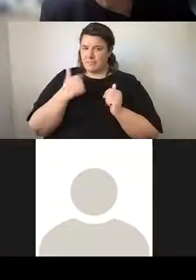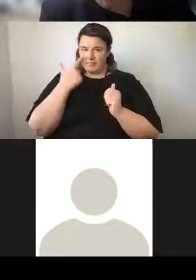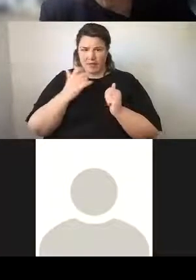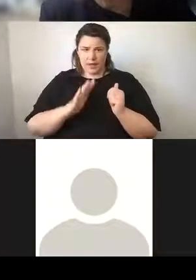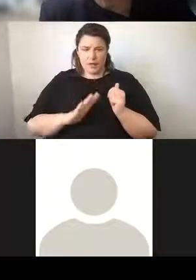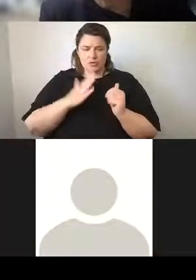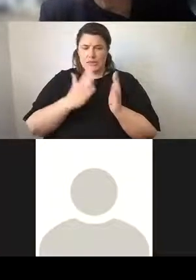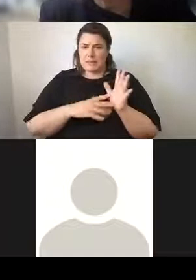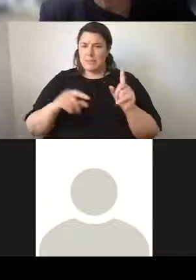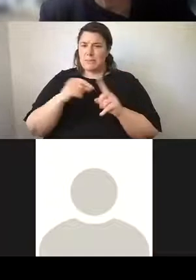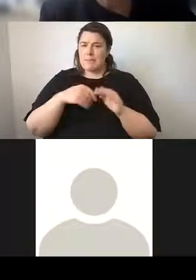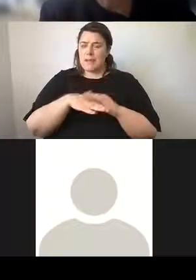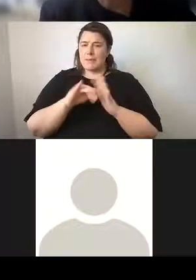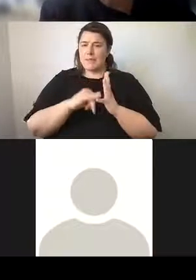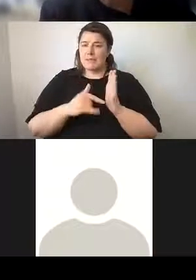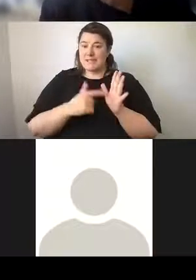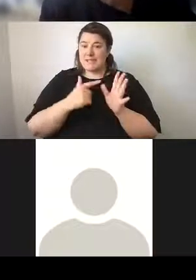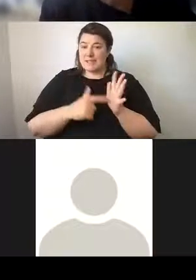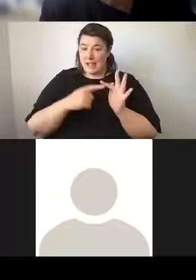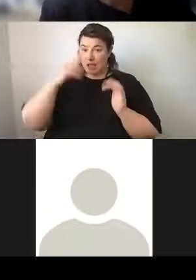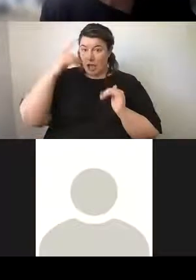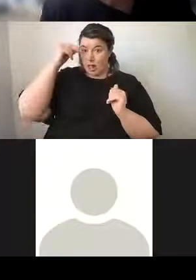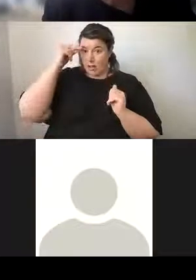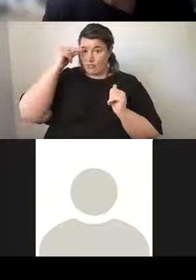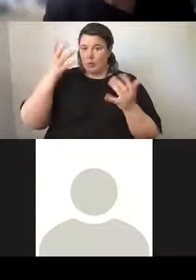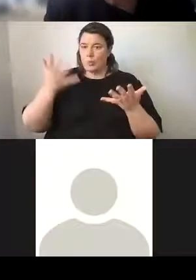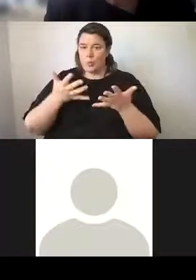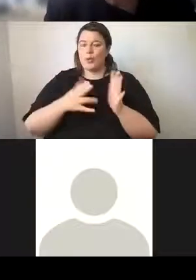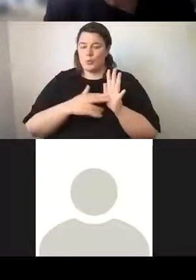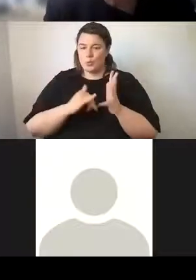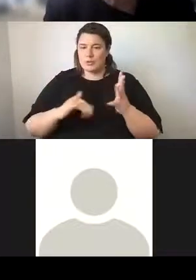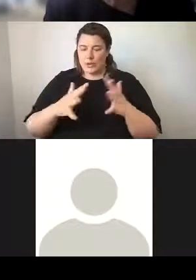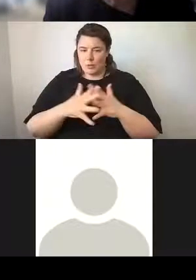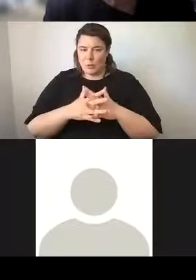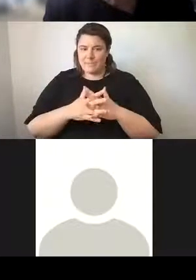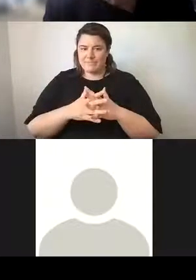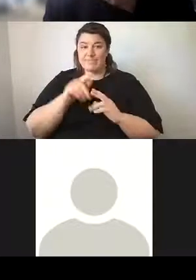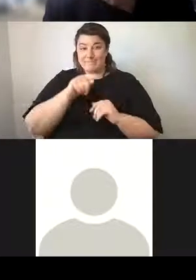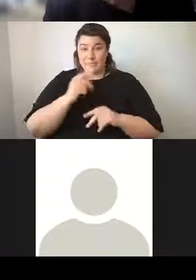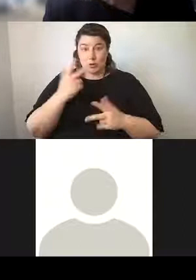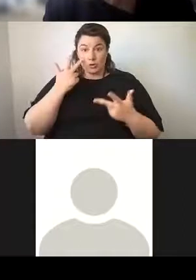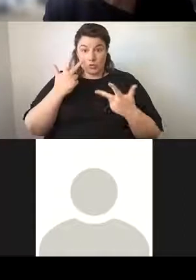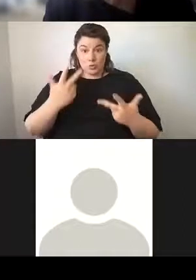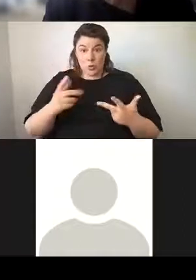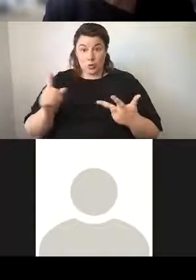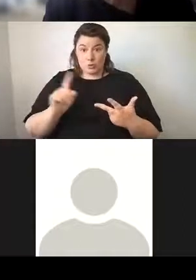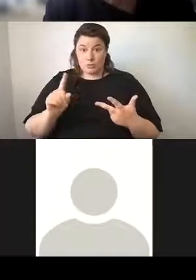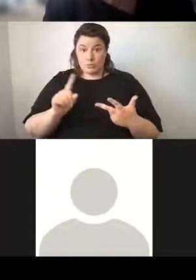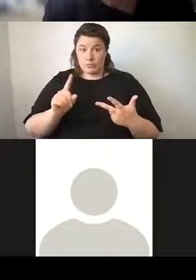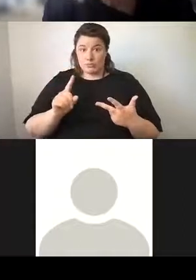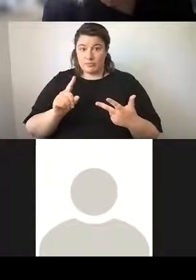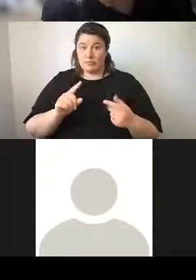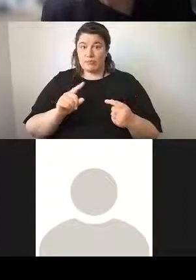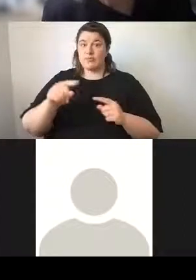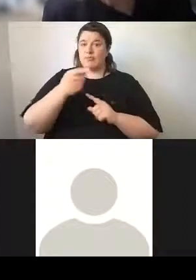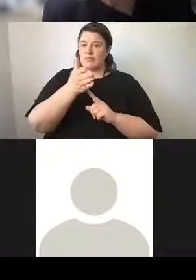collection of the State Library of New South Wales. And it depicts the mail signals that were